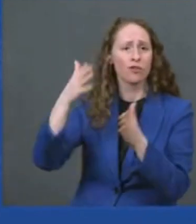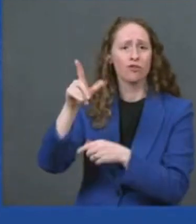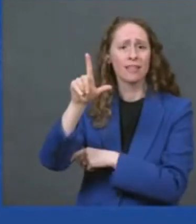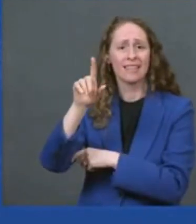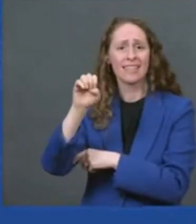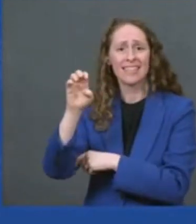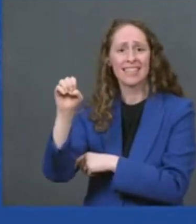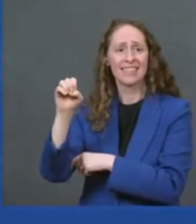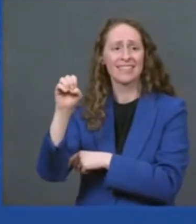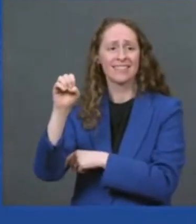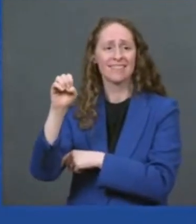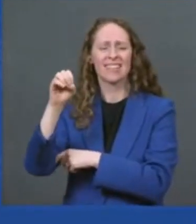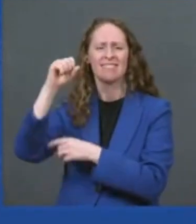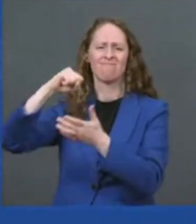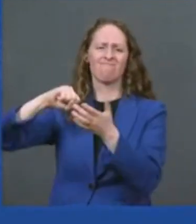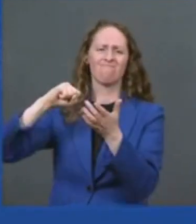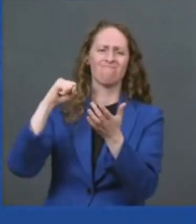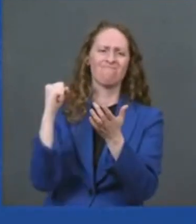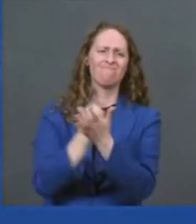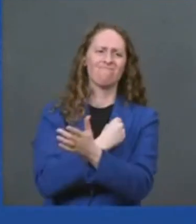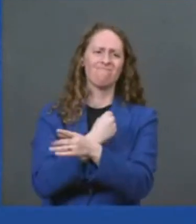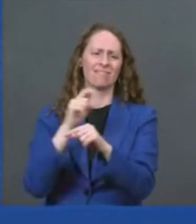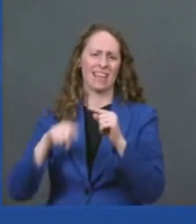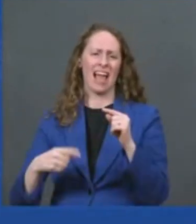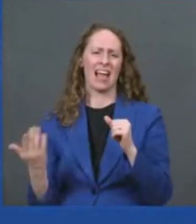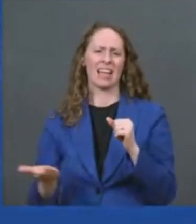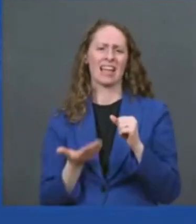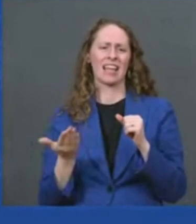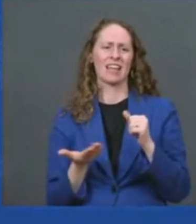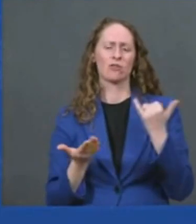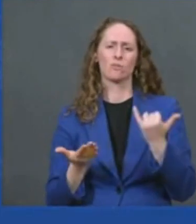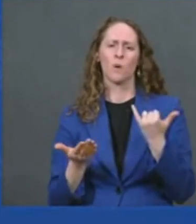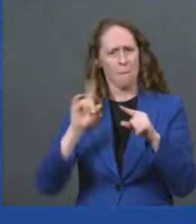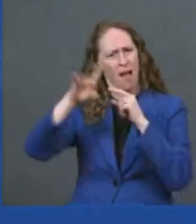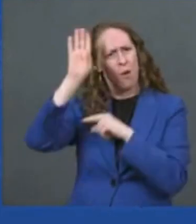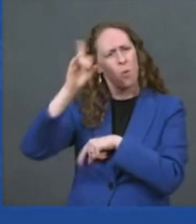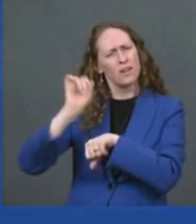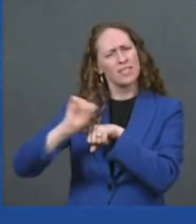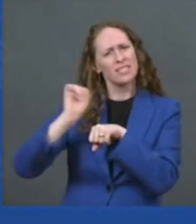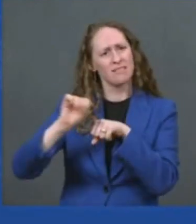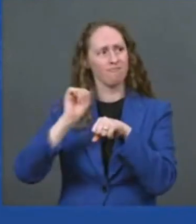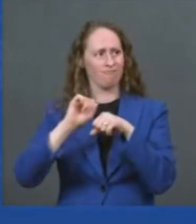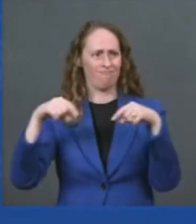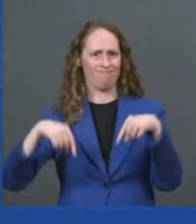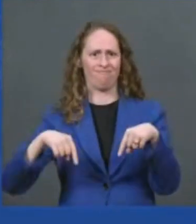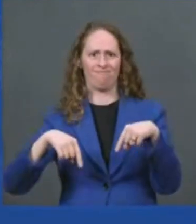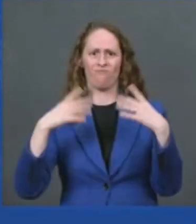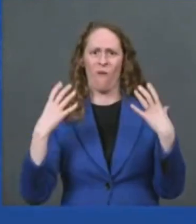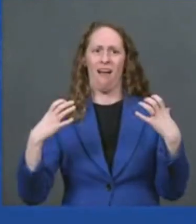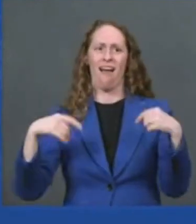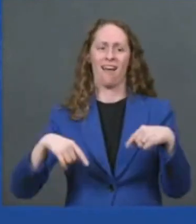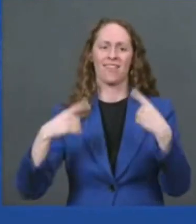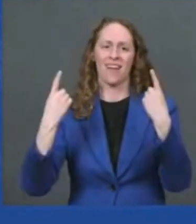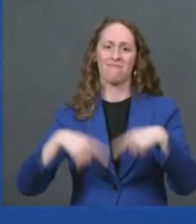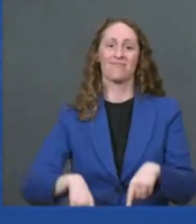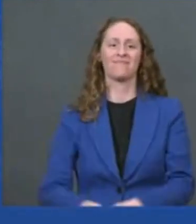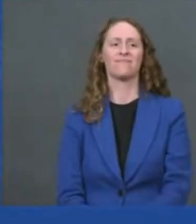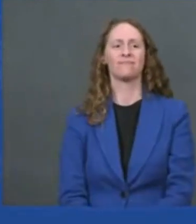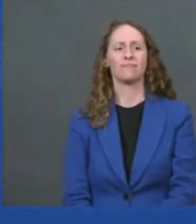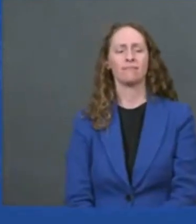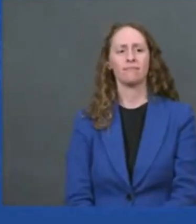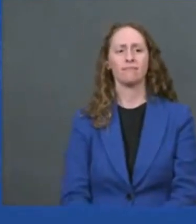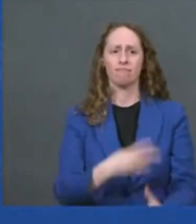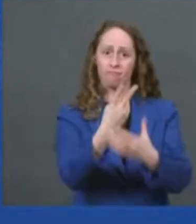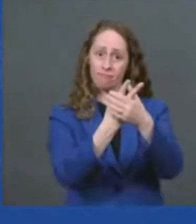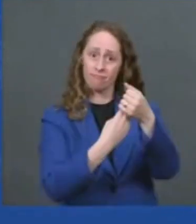make this happen another example of what america can achieve when we come together democrats and republicans to get things done the new